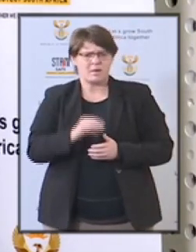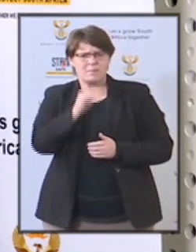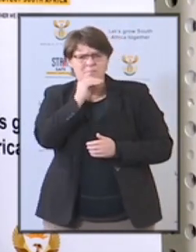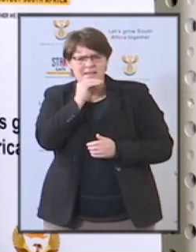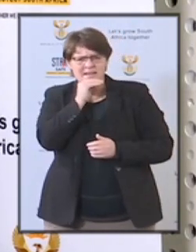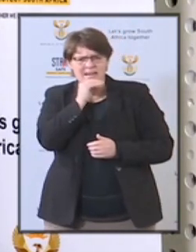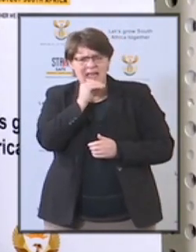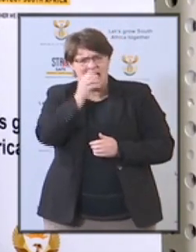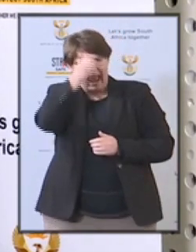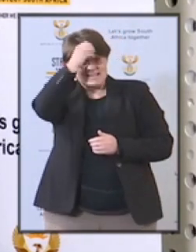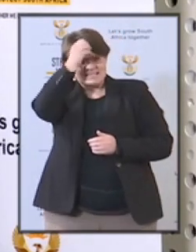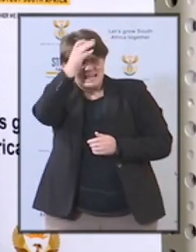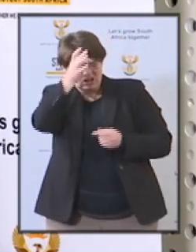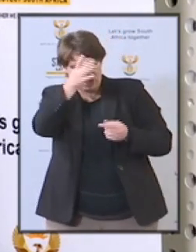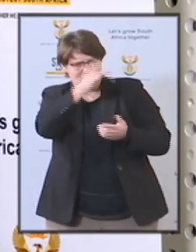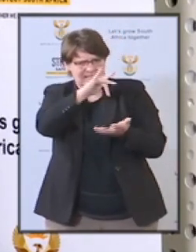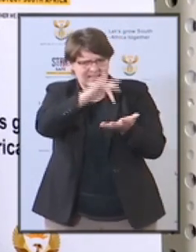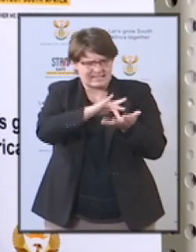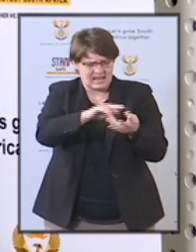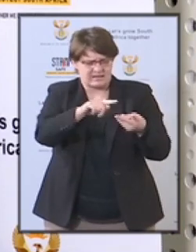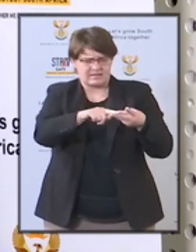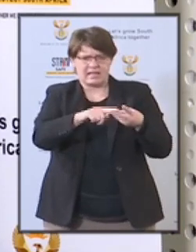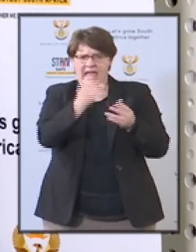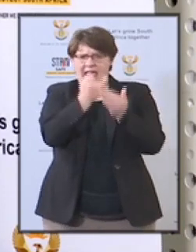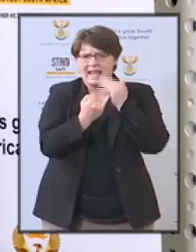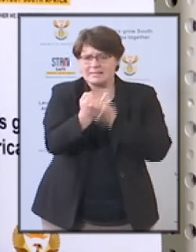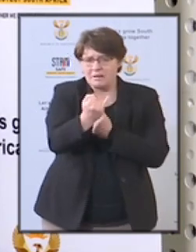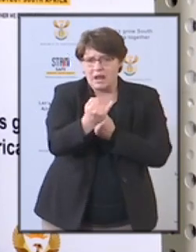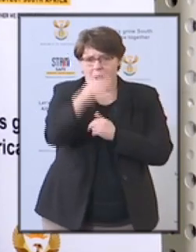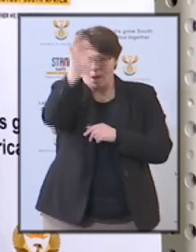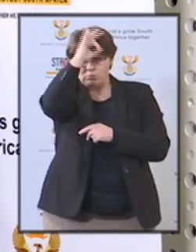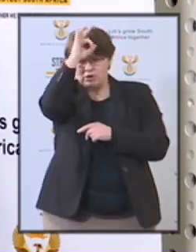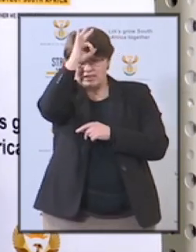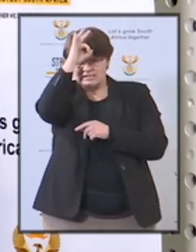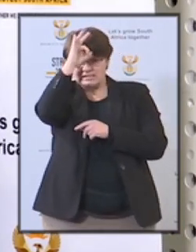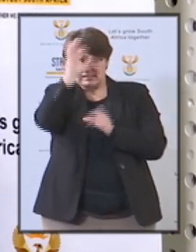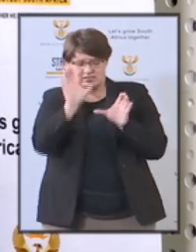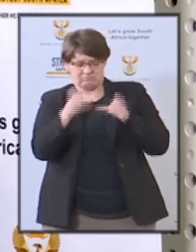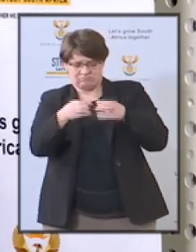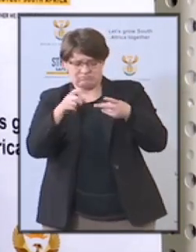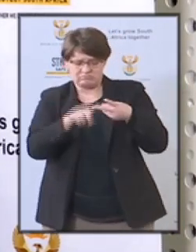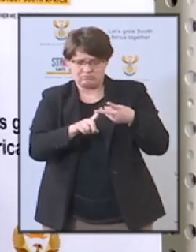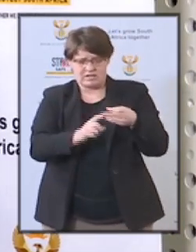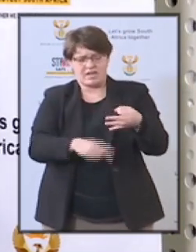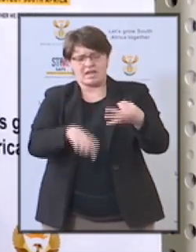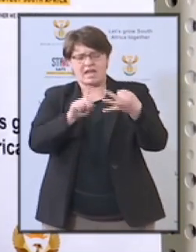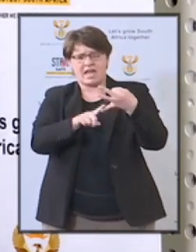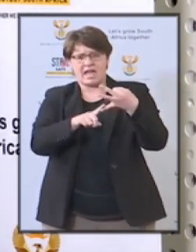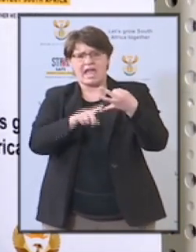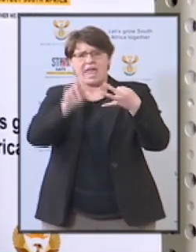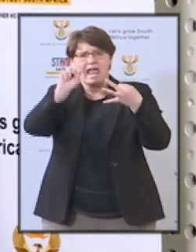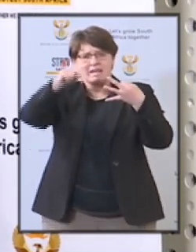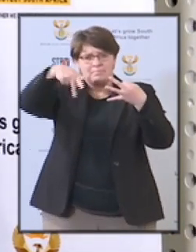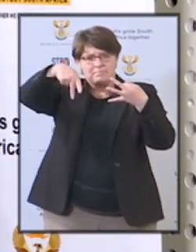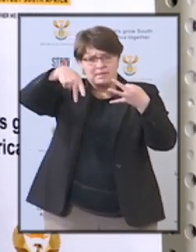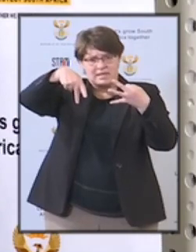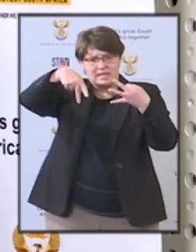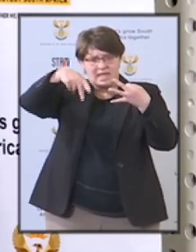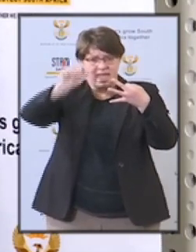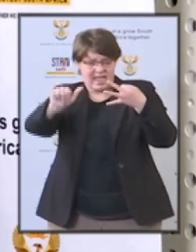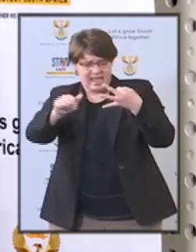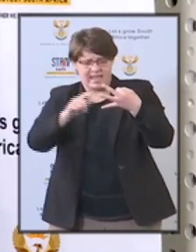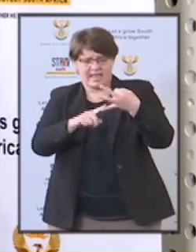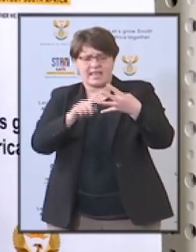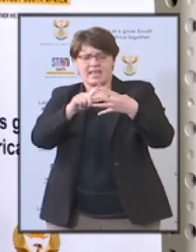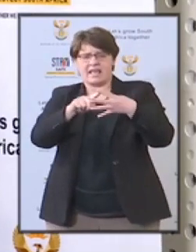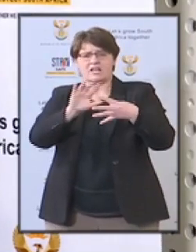centre, the independent police investigative directorate, national prosecuting authority, South African